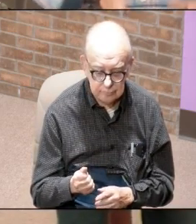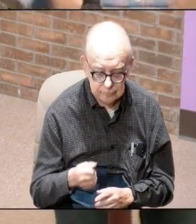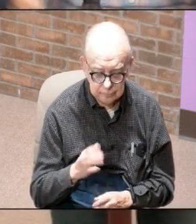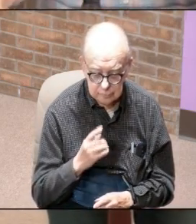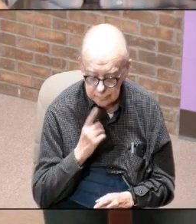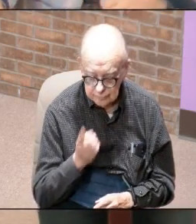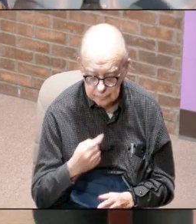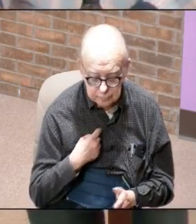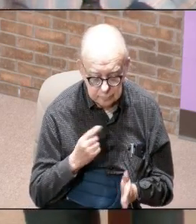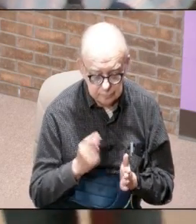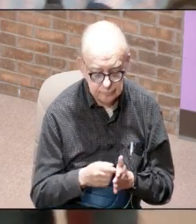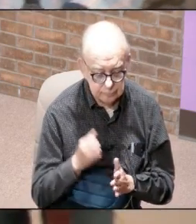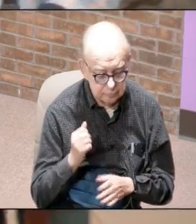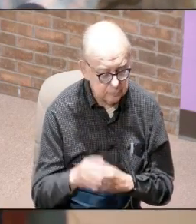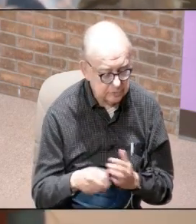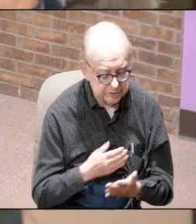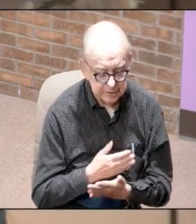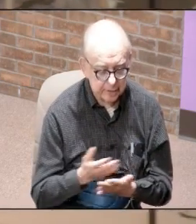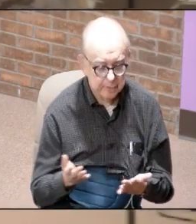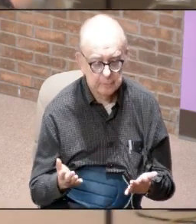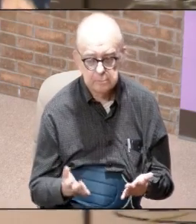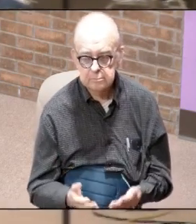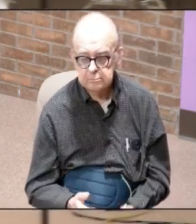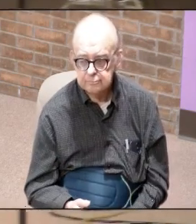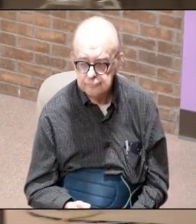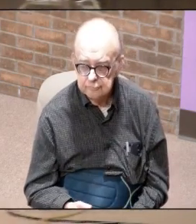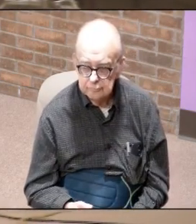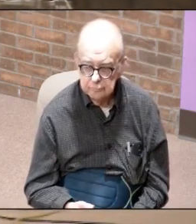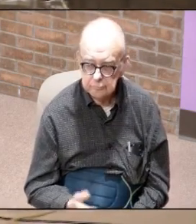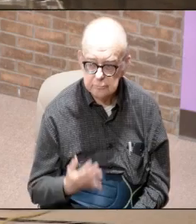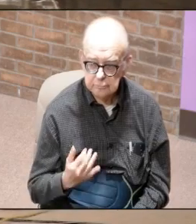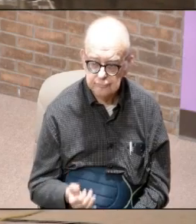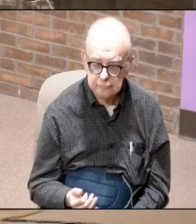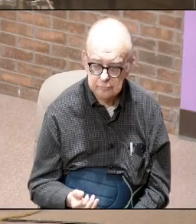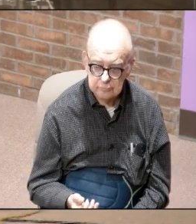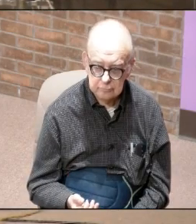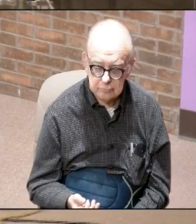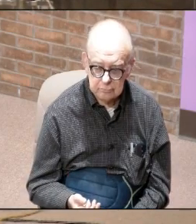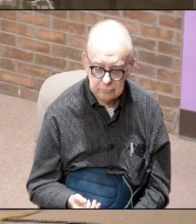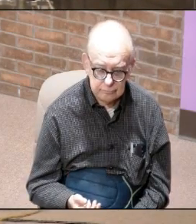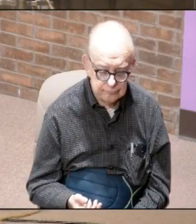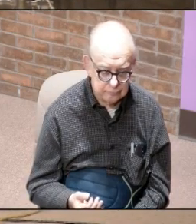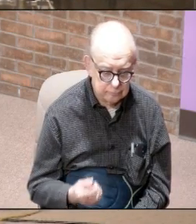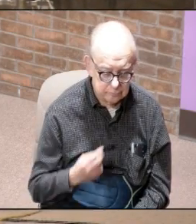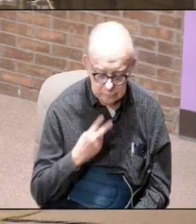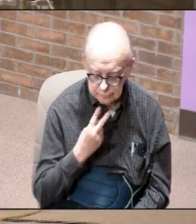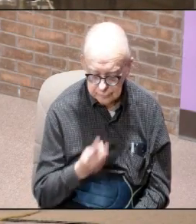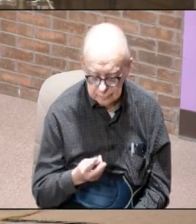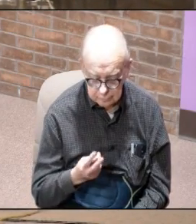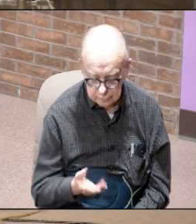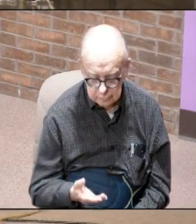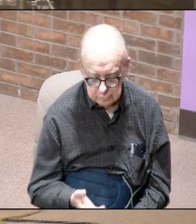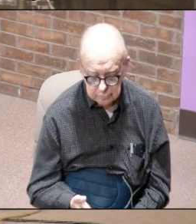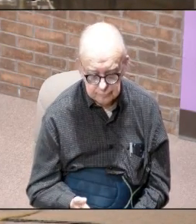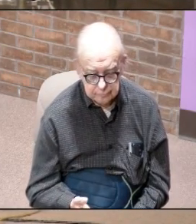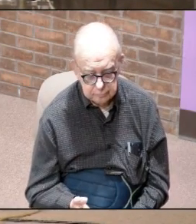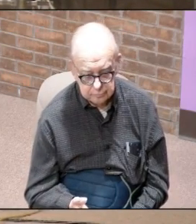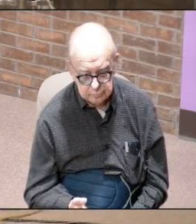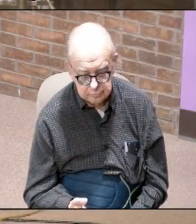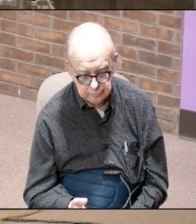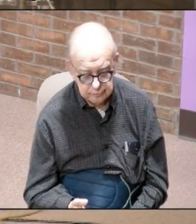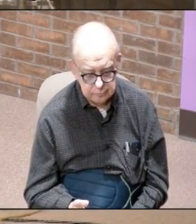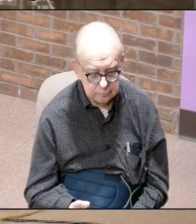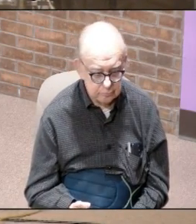is and he reveals himself in all of these things now in these voices or in here